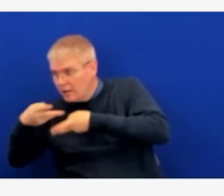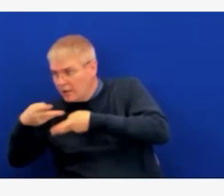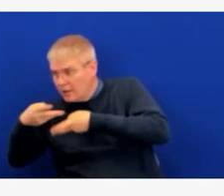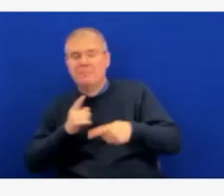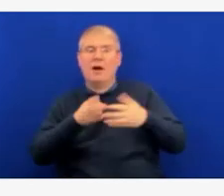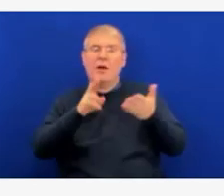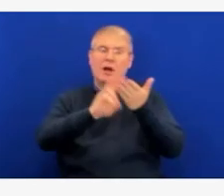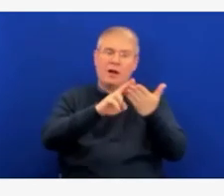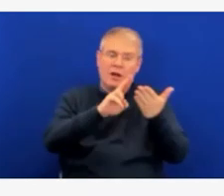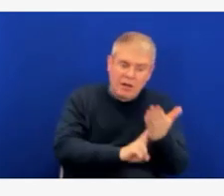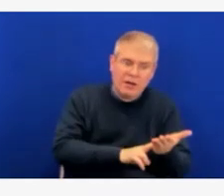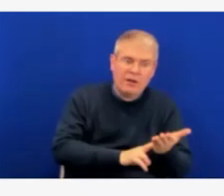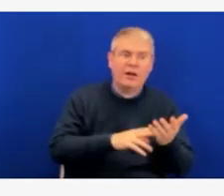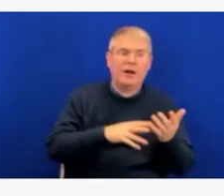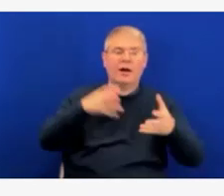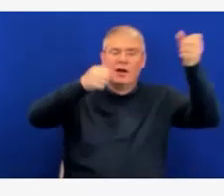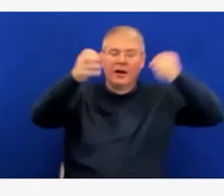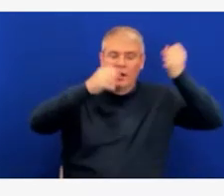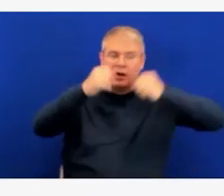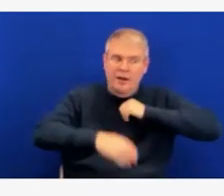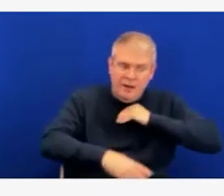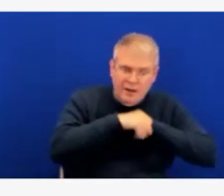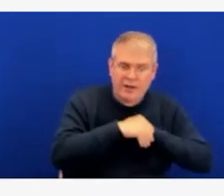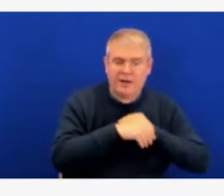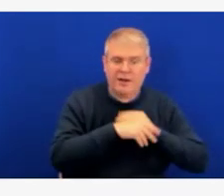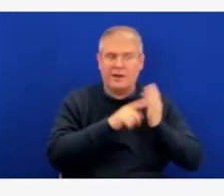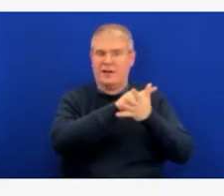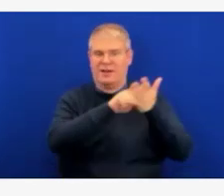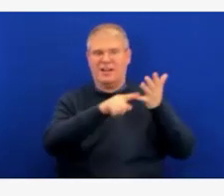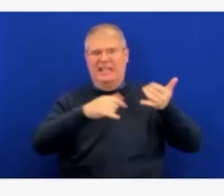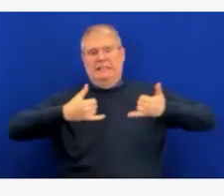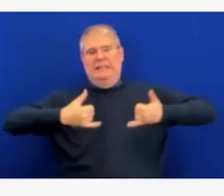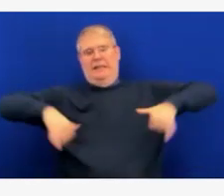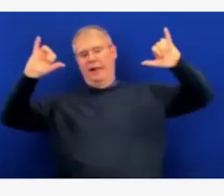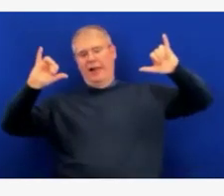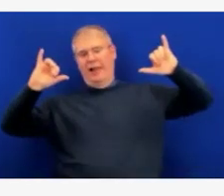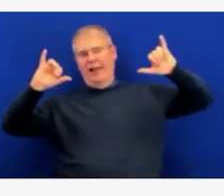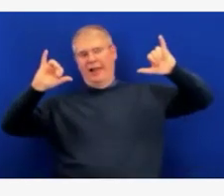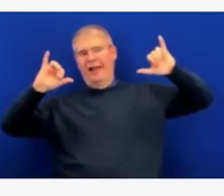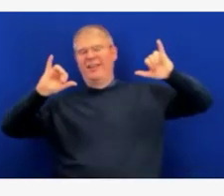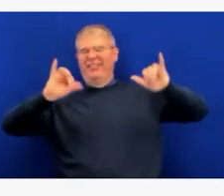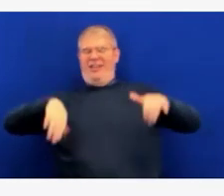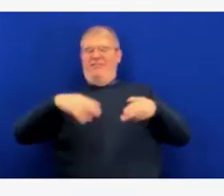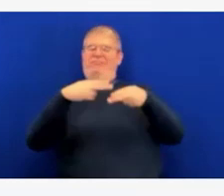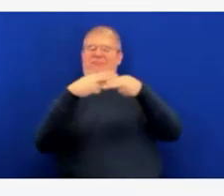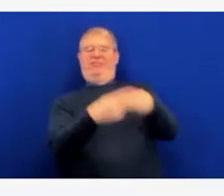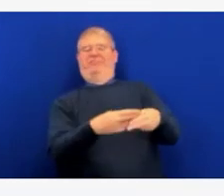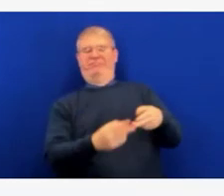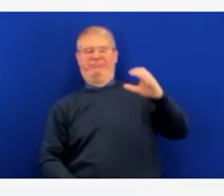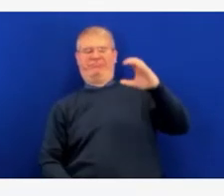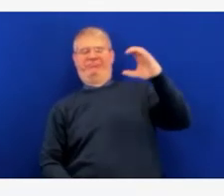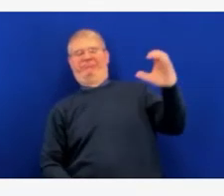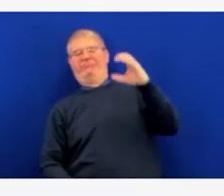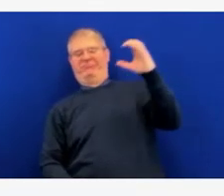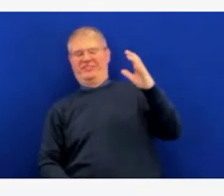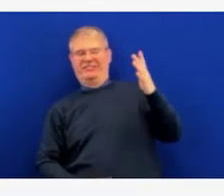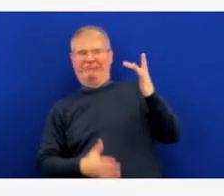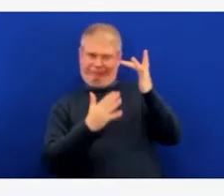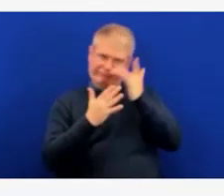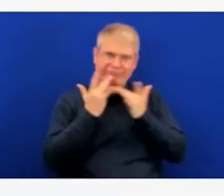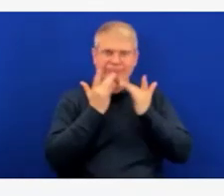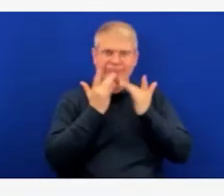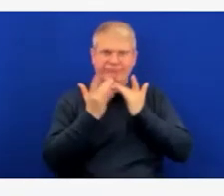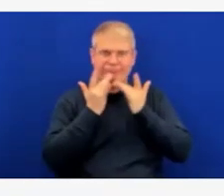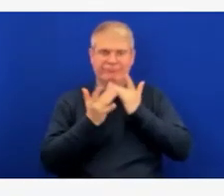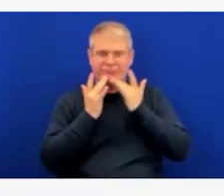So, we are still in crisis standards of care, and the director is on, taking over his role today for the